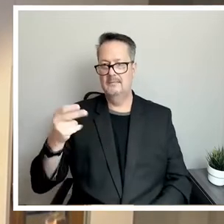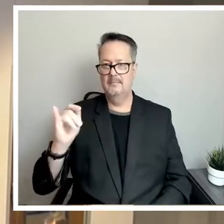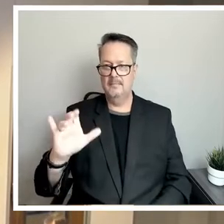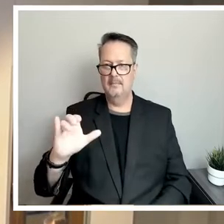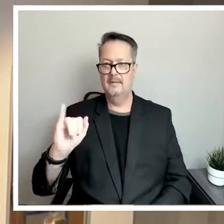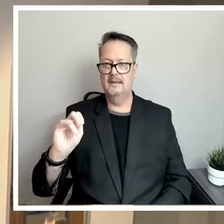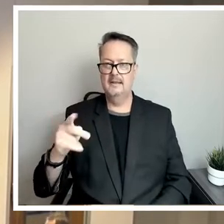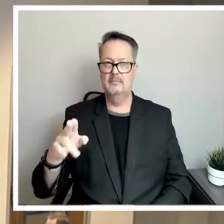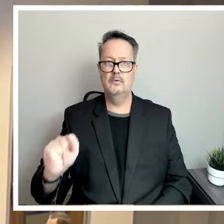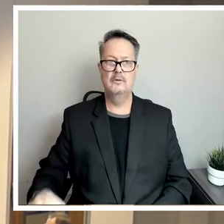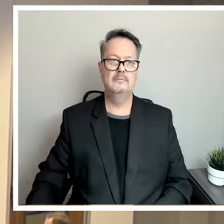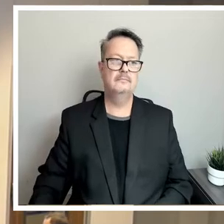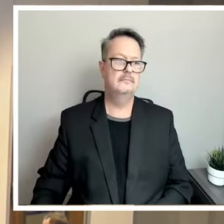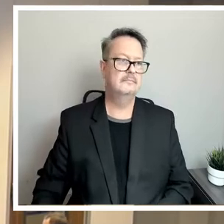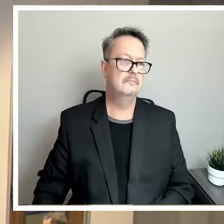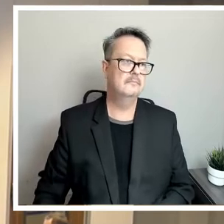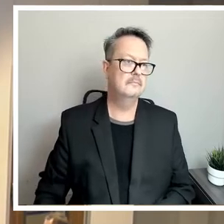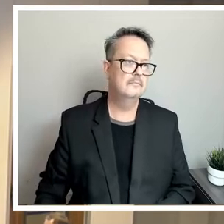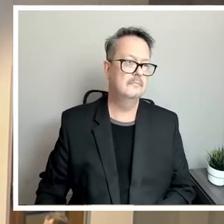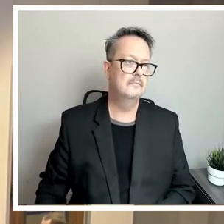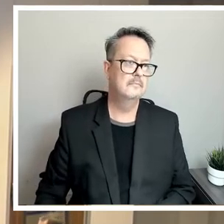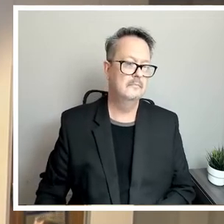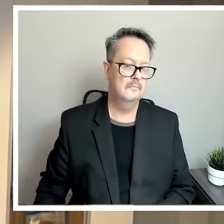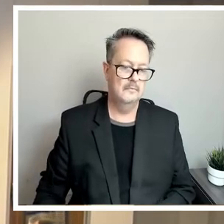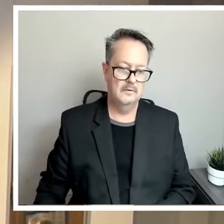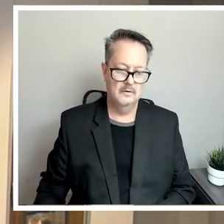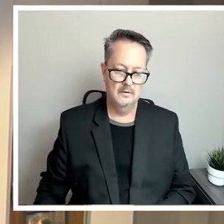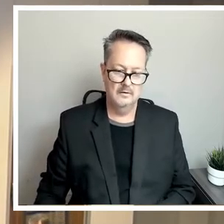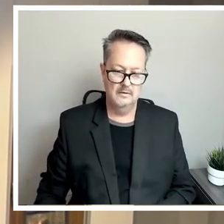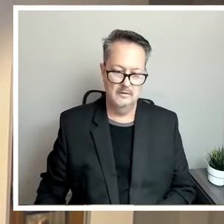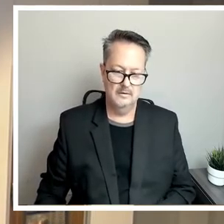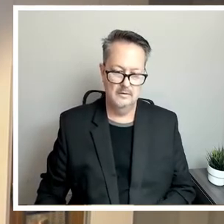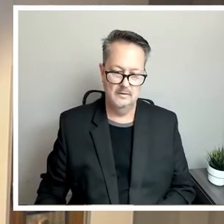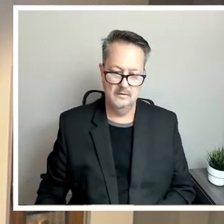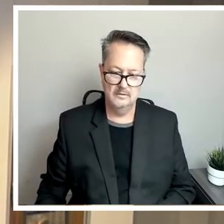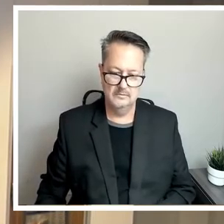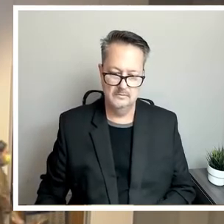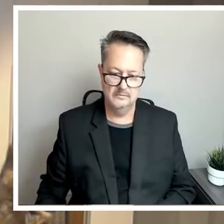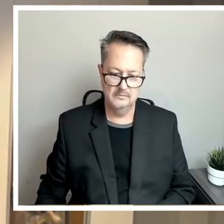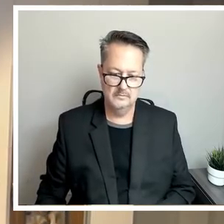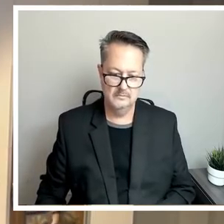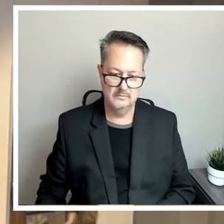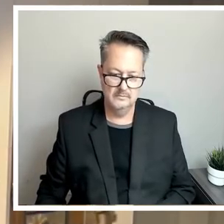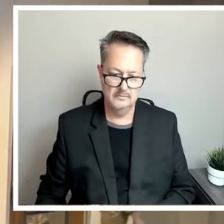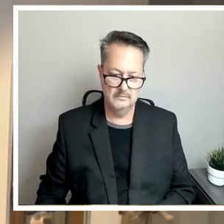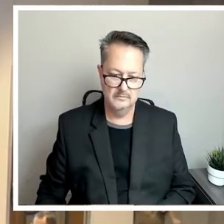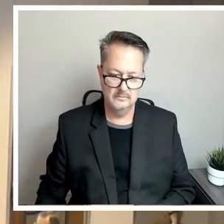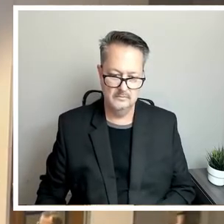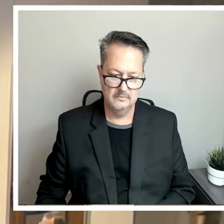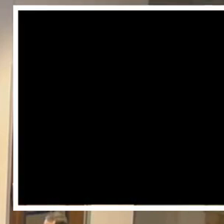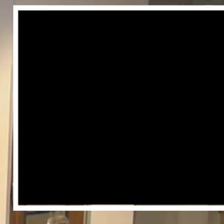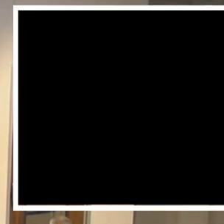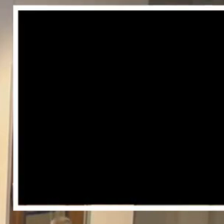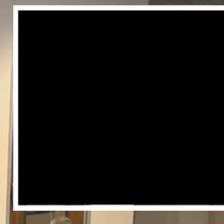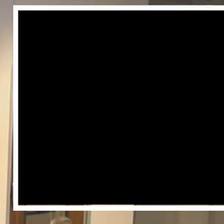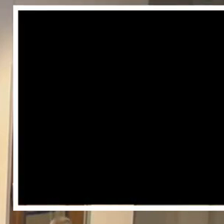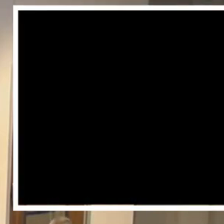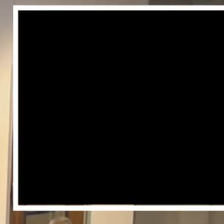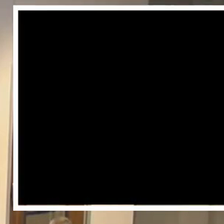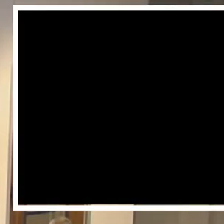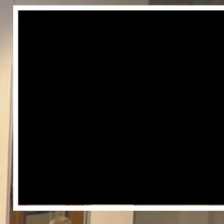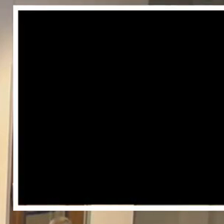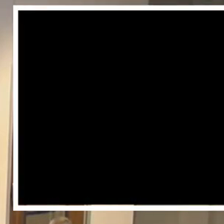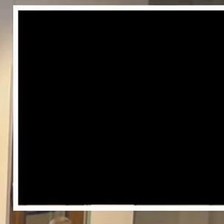let me go over the guidelines tonight for our our commenters the citizens that will be going live on the phone